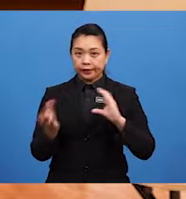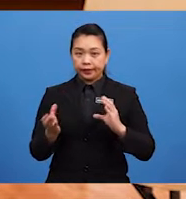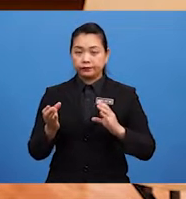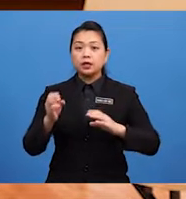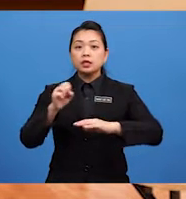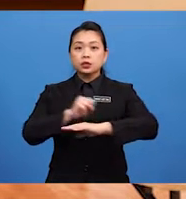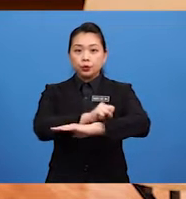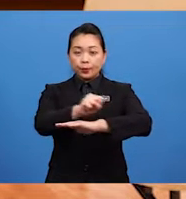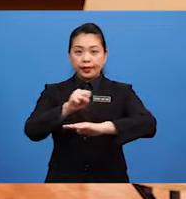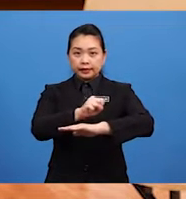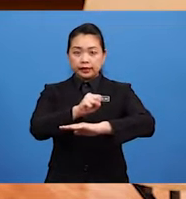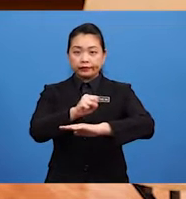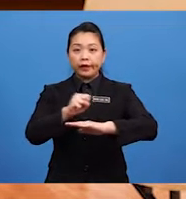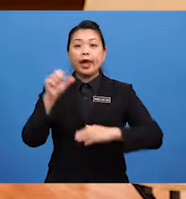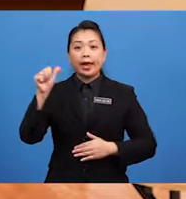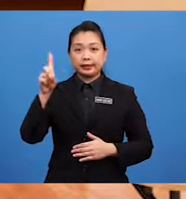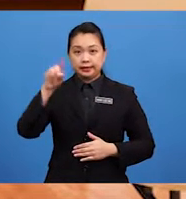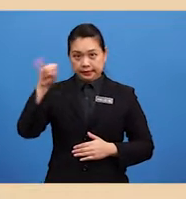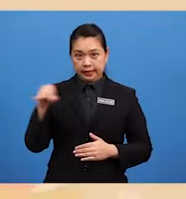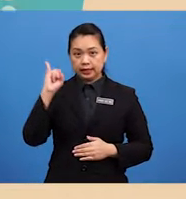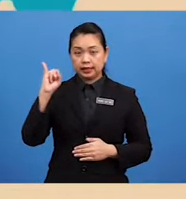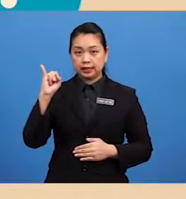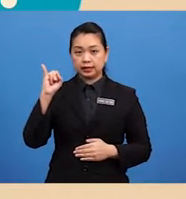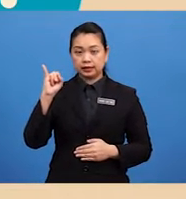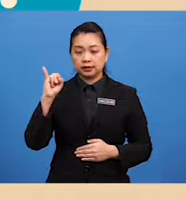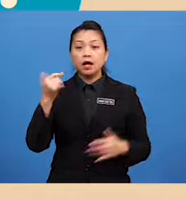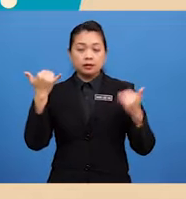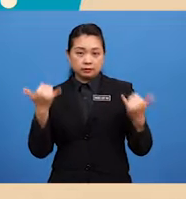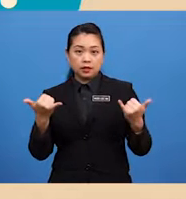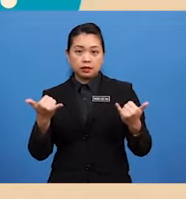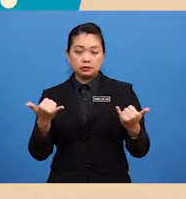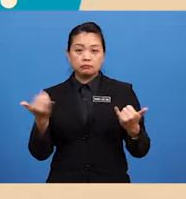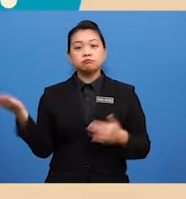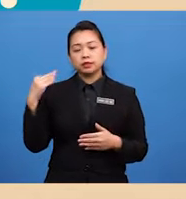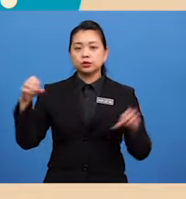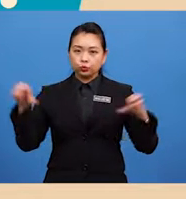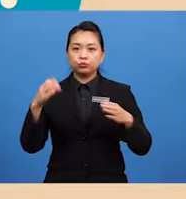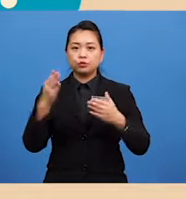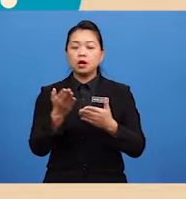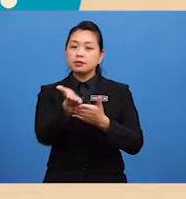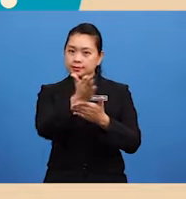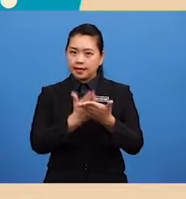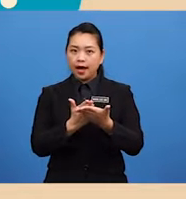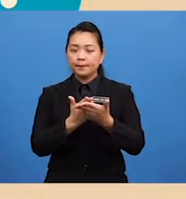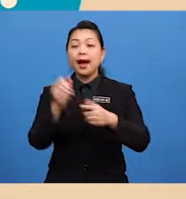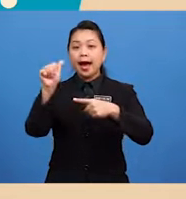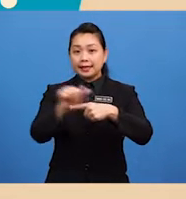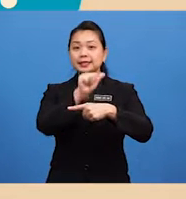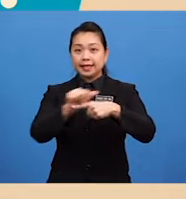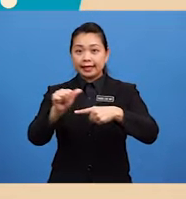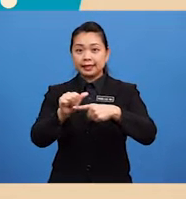Superlative Adjectives Let's Do Some Exercise Shall We